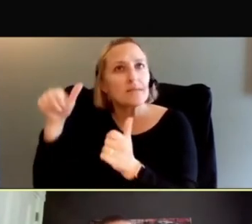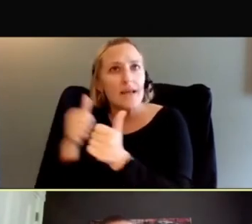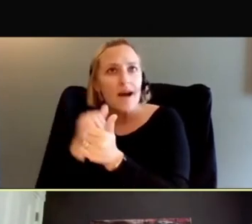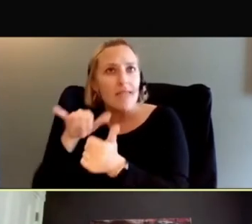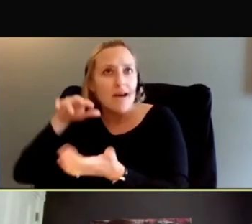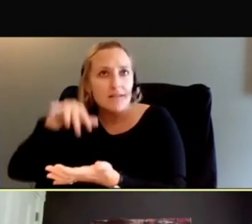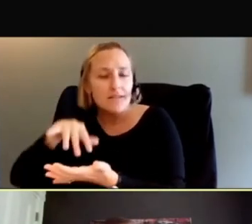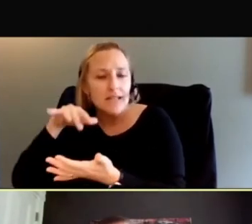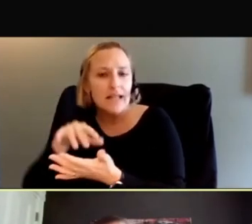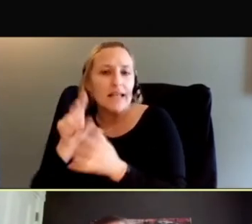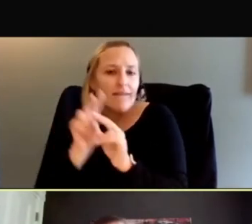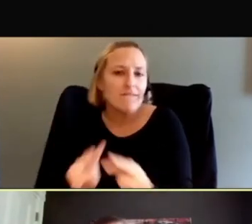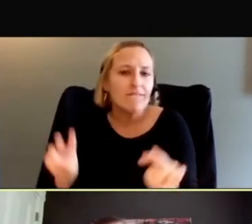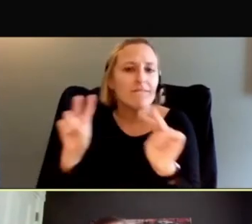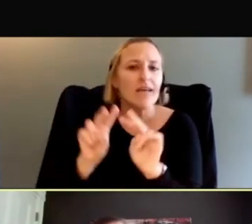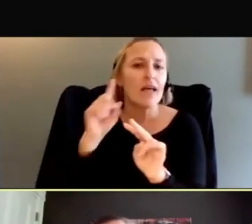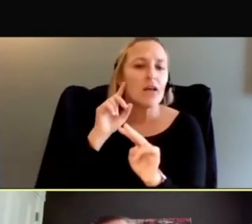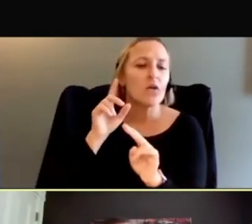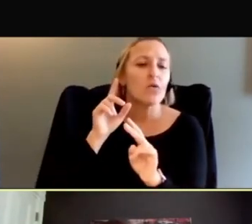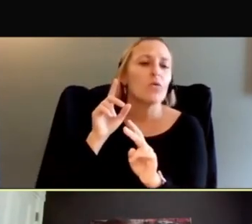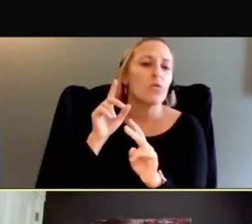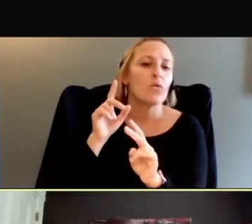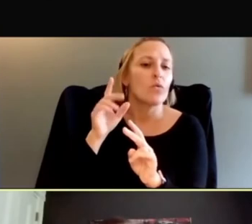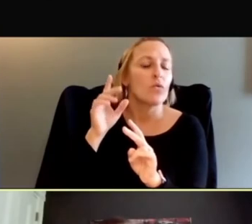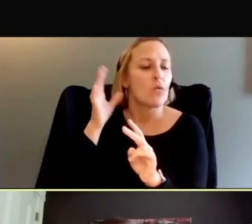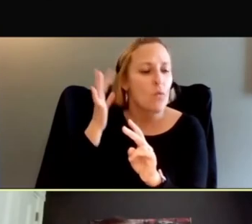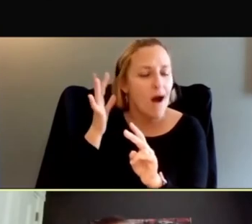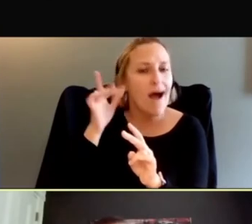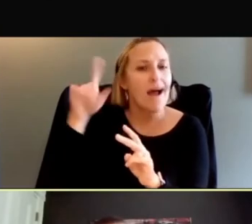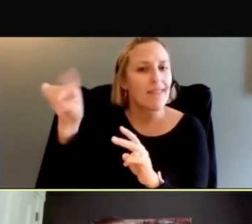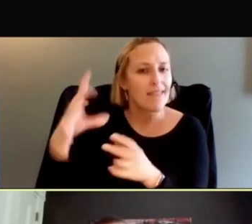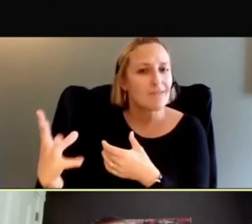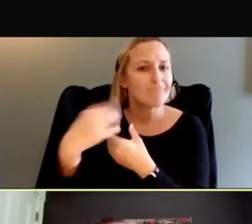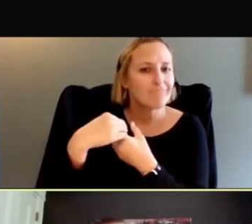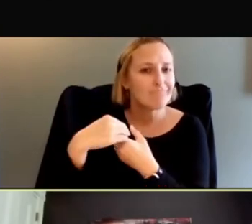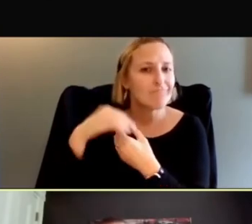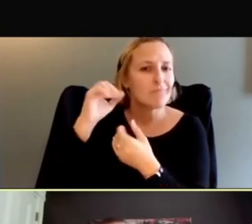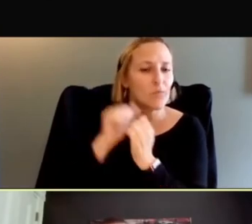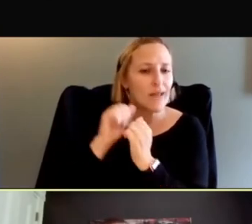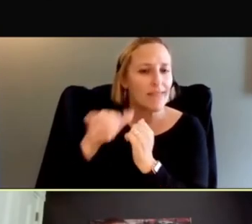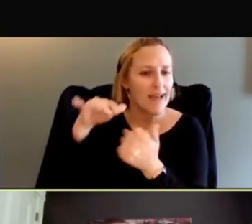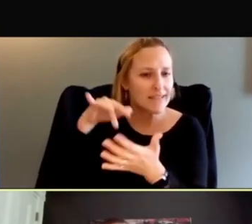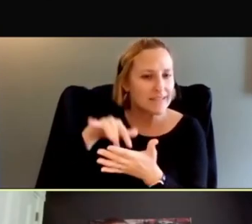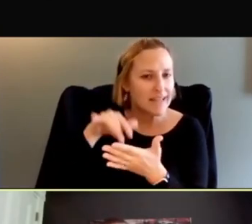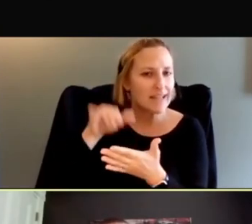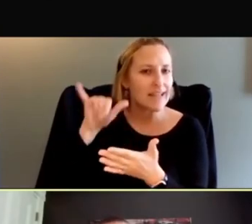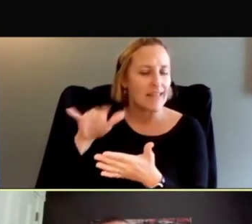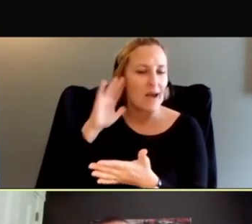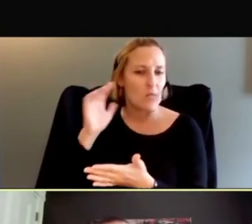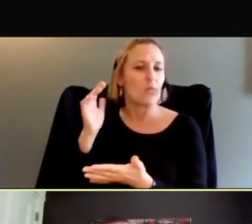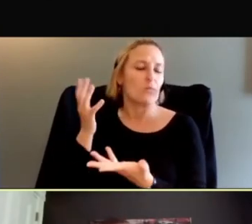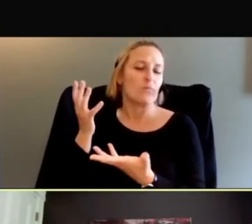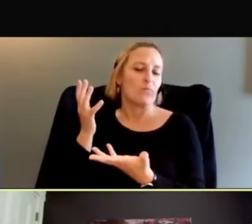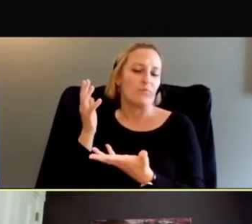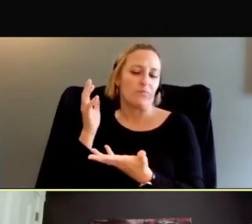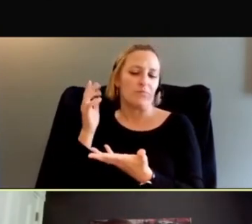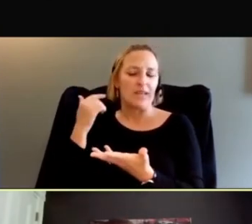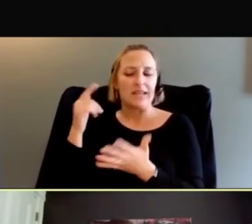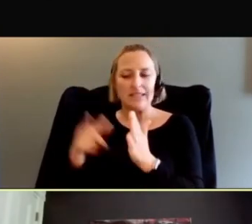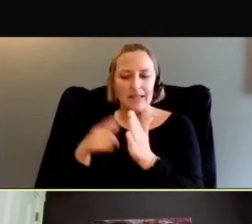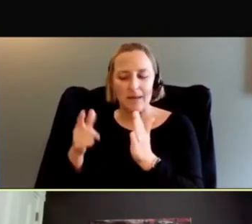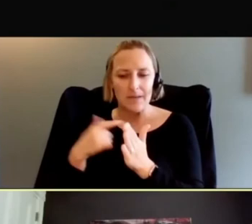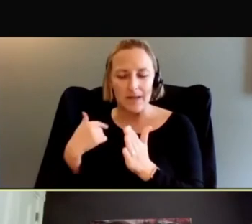the value of their participation and why they're in the study. I think that is there, we get so